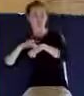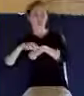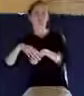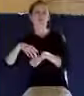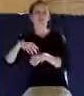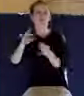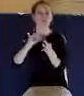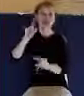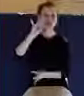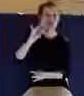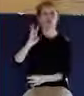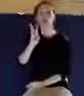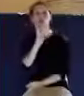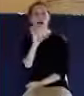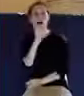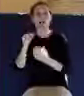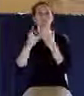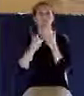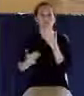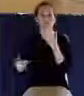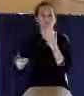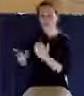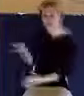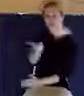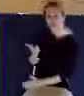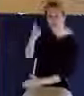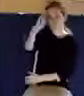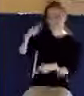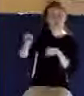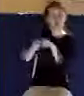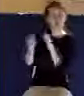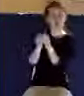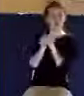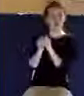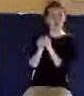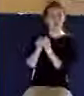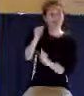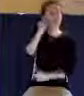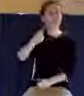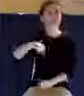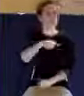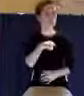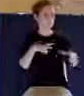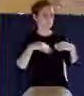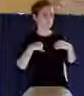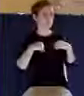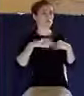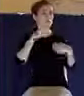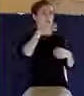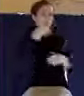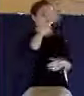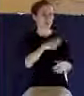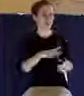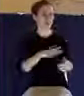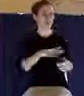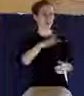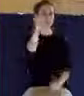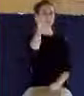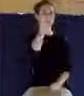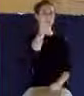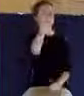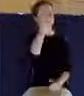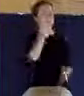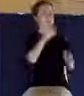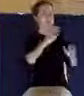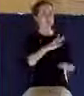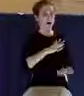in one. If we receive the witness of men, the witness of God is greater. For this is the witness of God, which he has testified